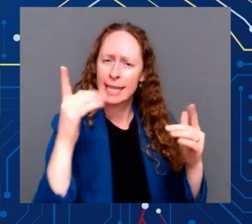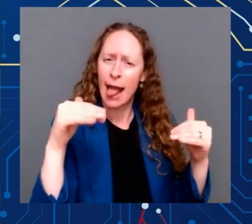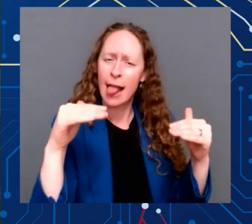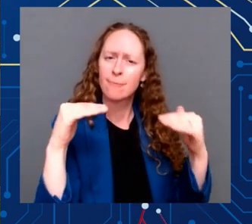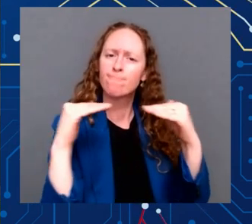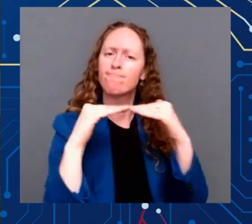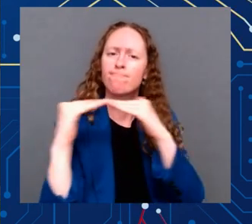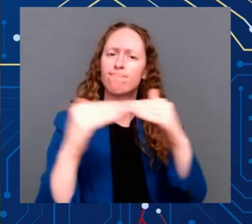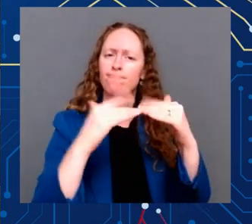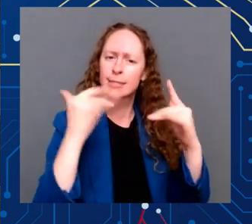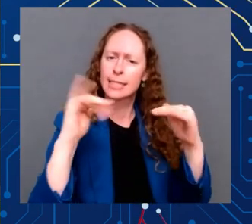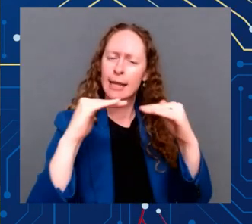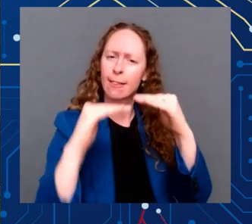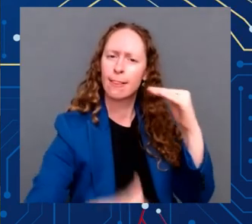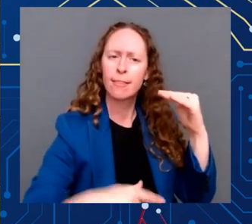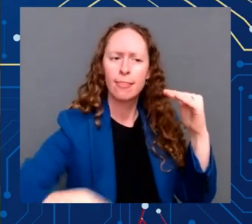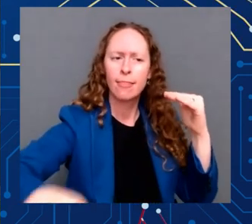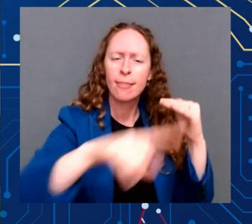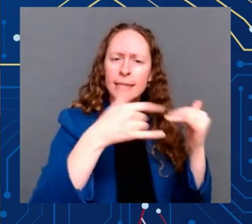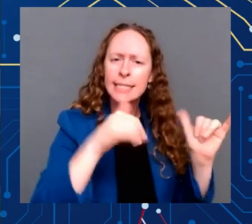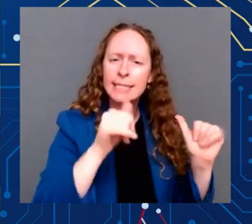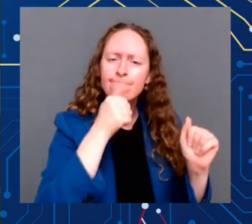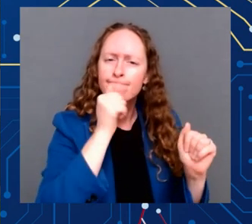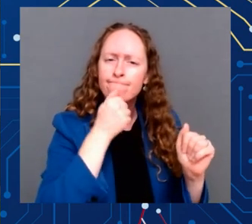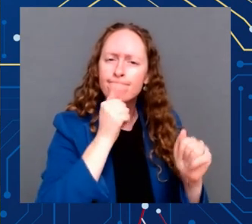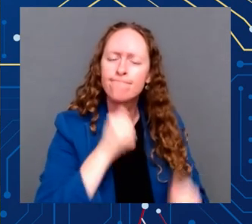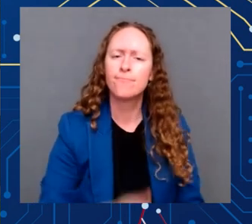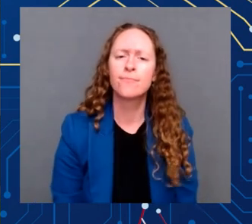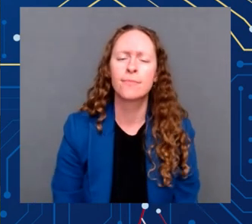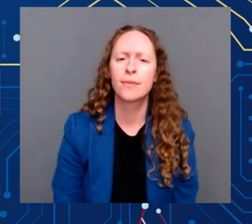on our shores and prevent profiteering.